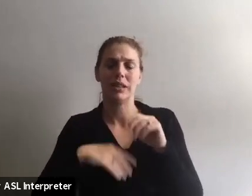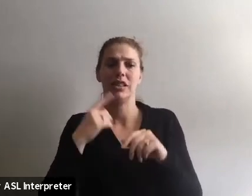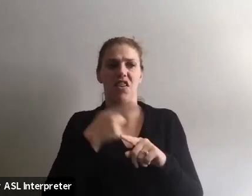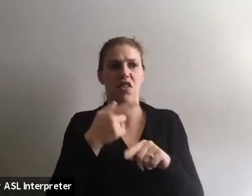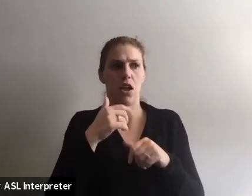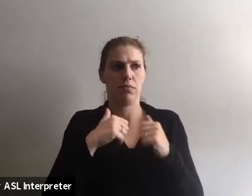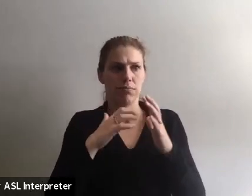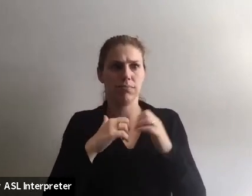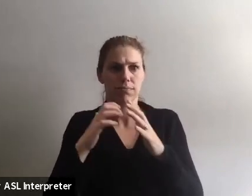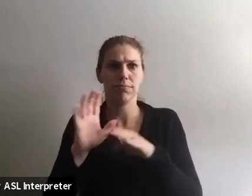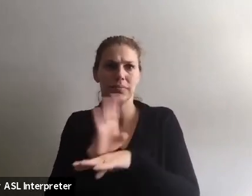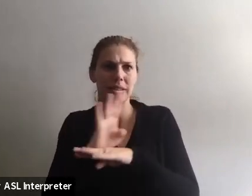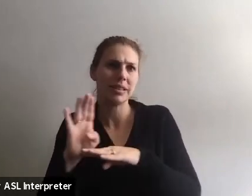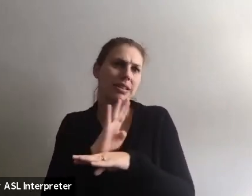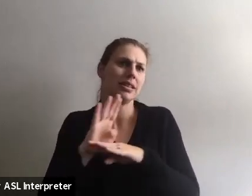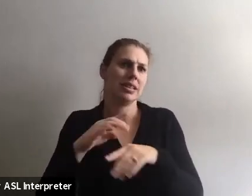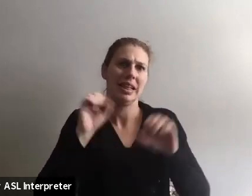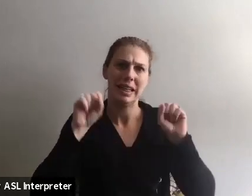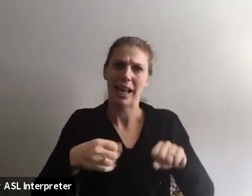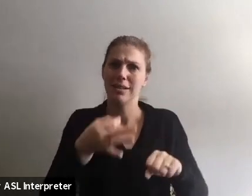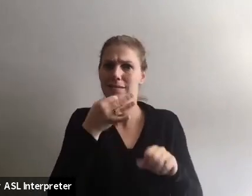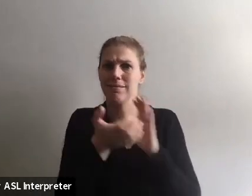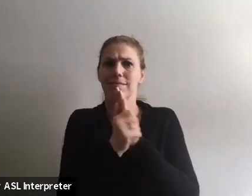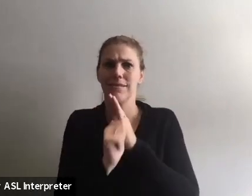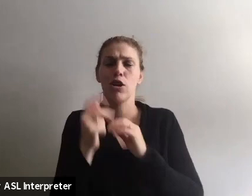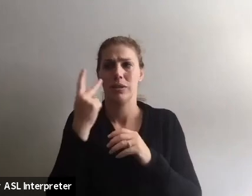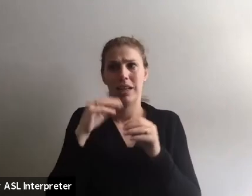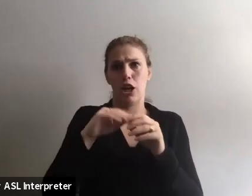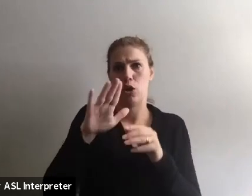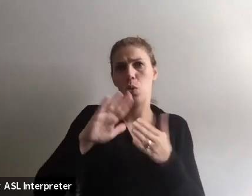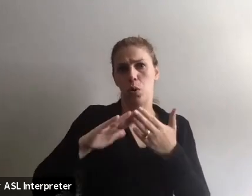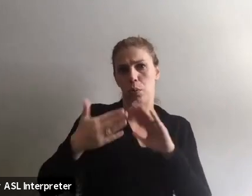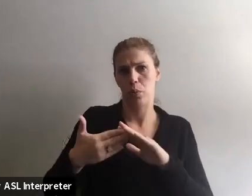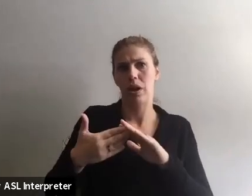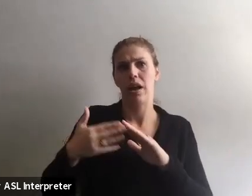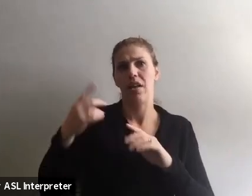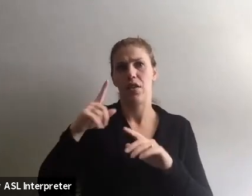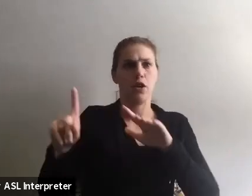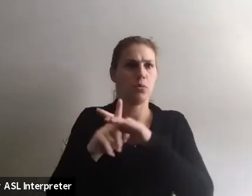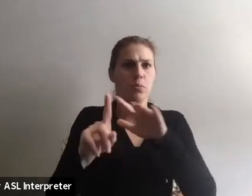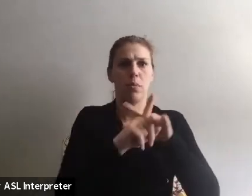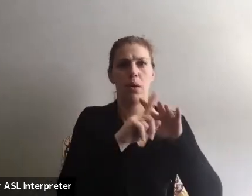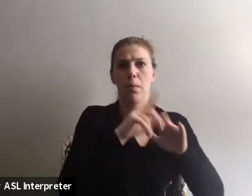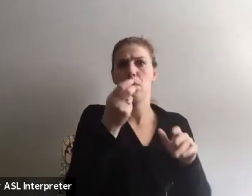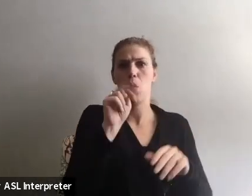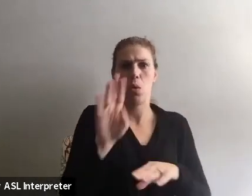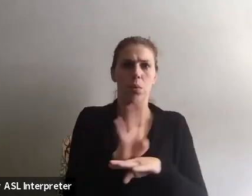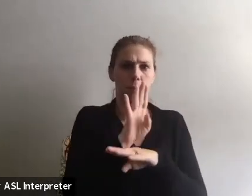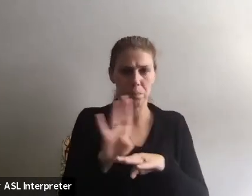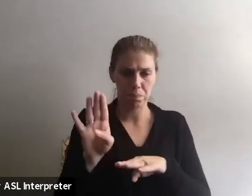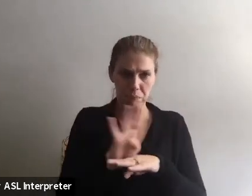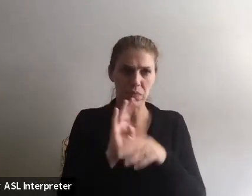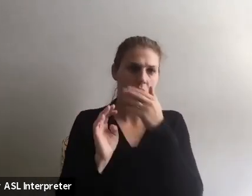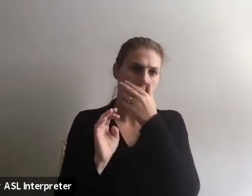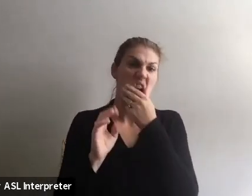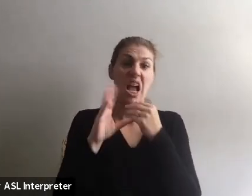entrepreneurial and they are really, you know, if you start seeing around your communities, they are popping out their own businesses. And, uh,